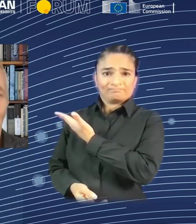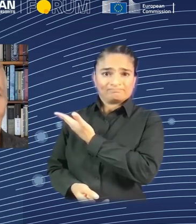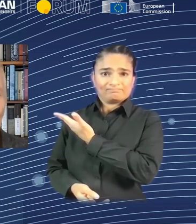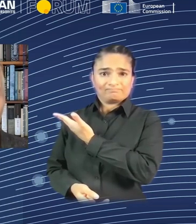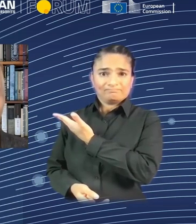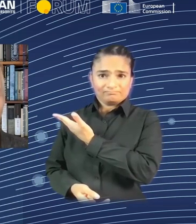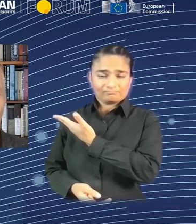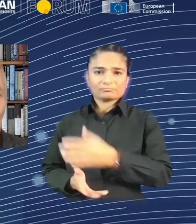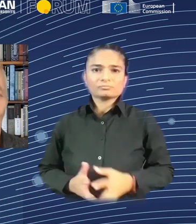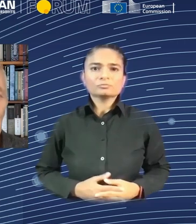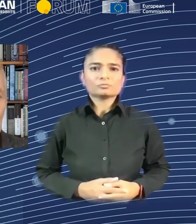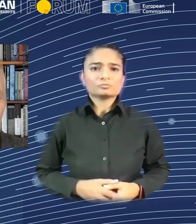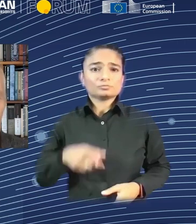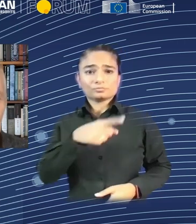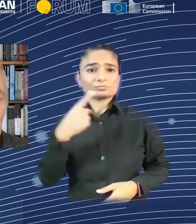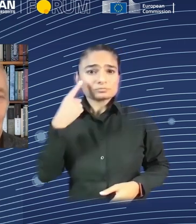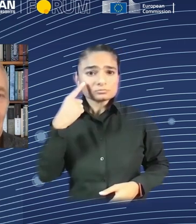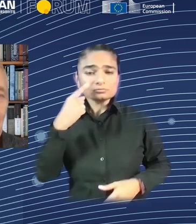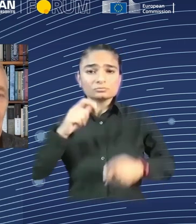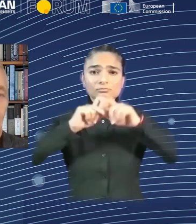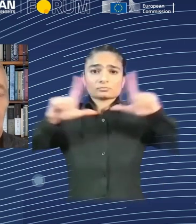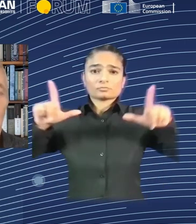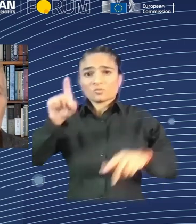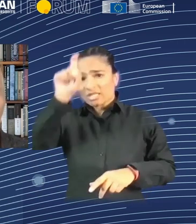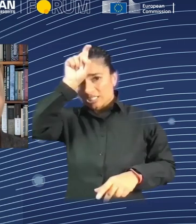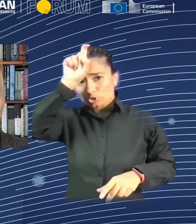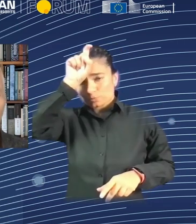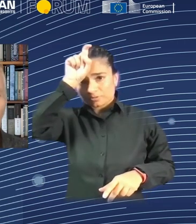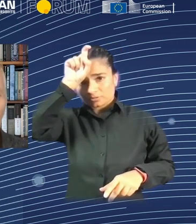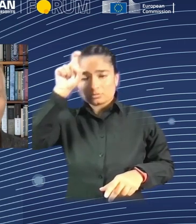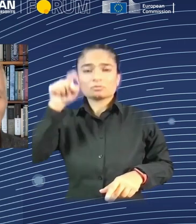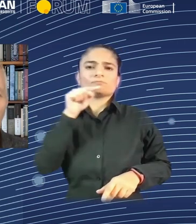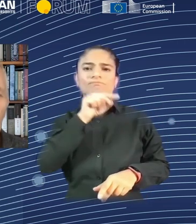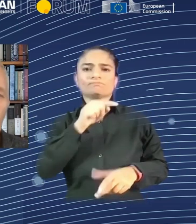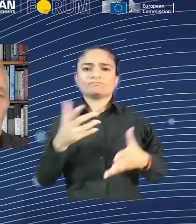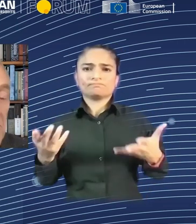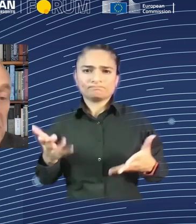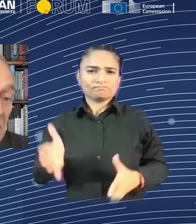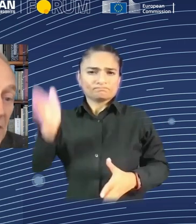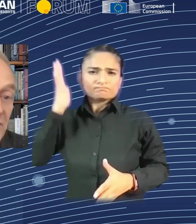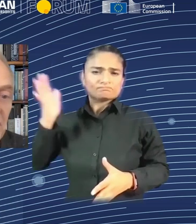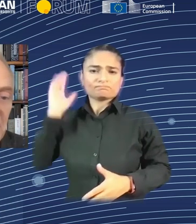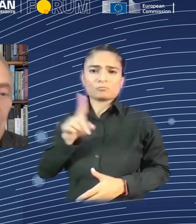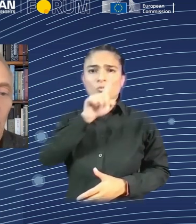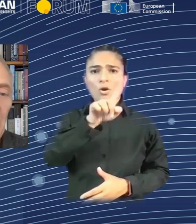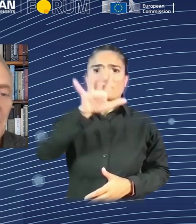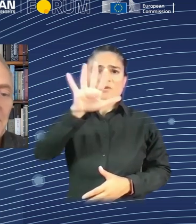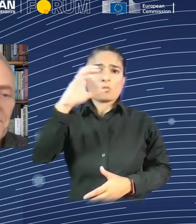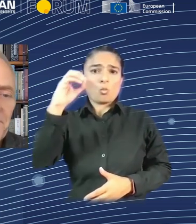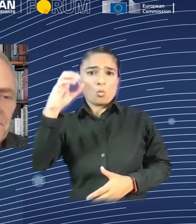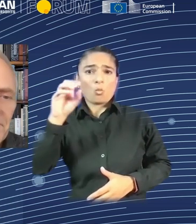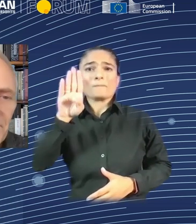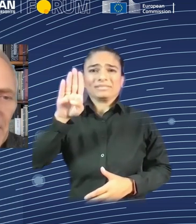1500 BC. So 3000 years earlier, people were doing it pretty much the same way.